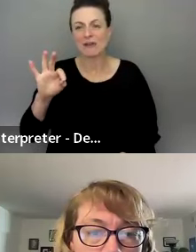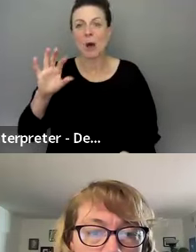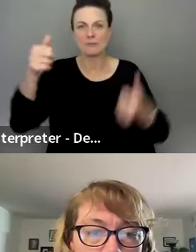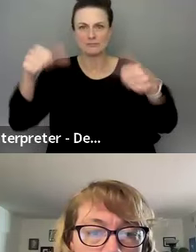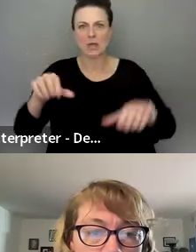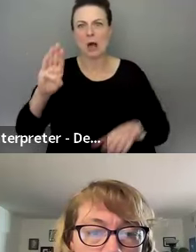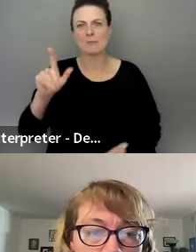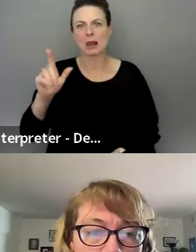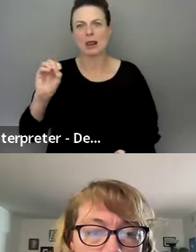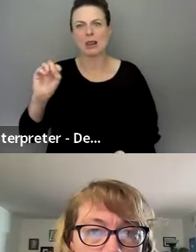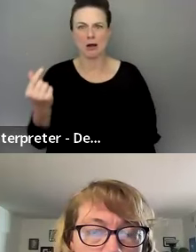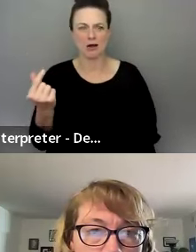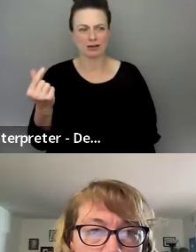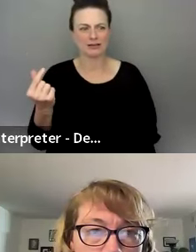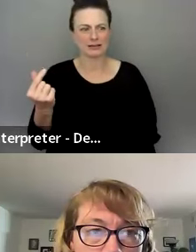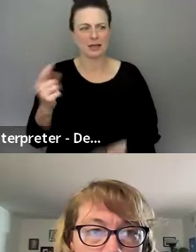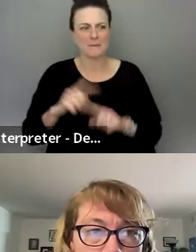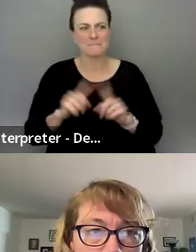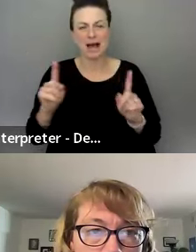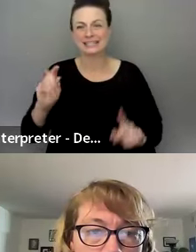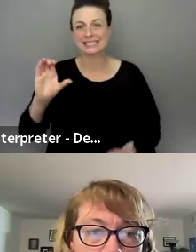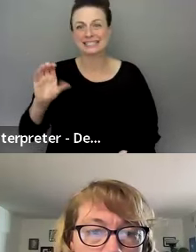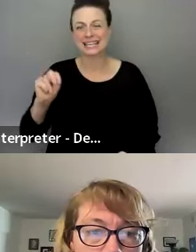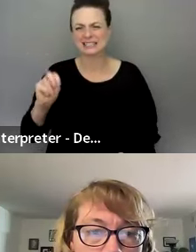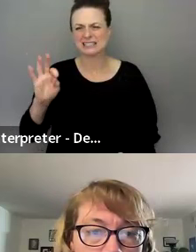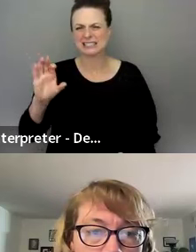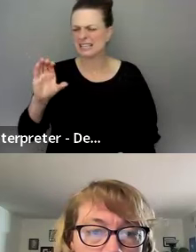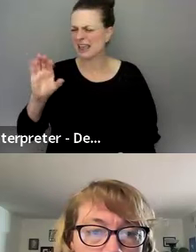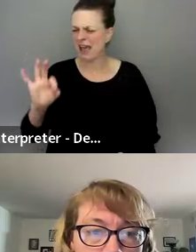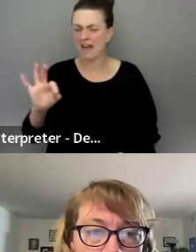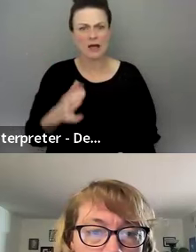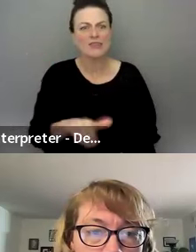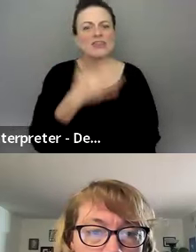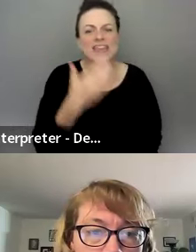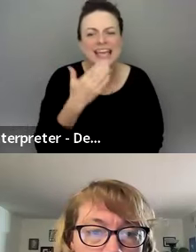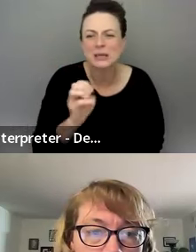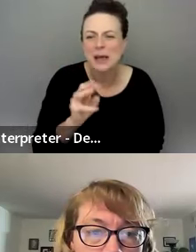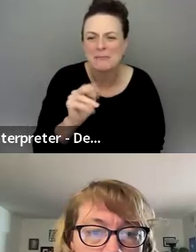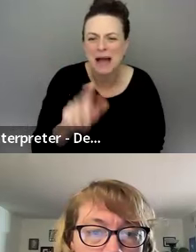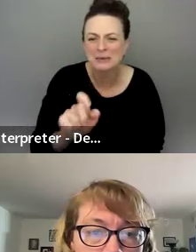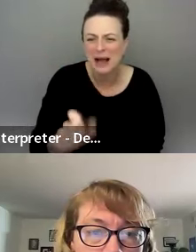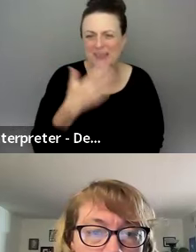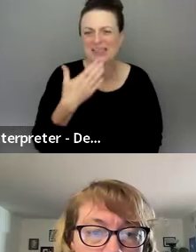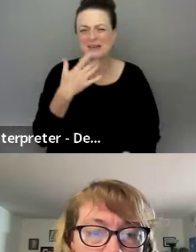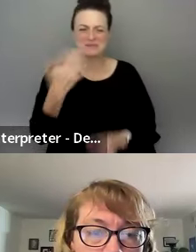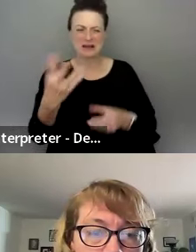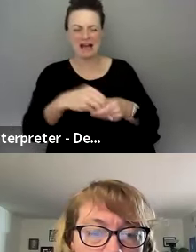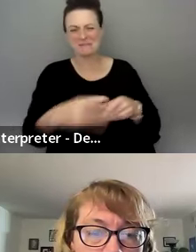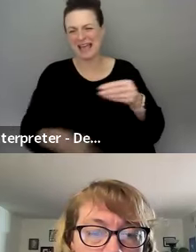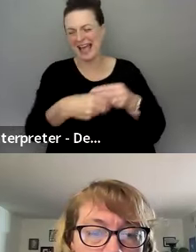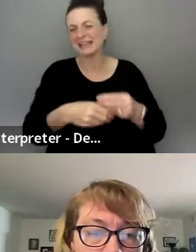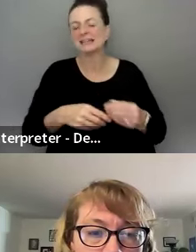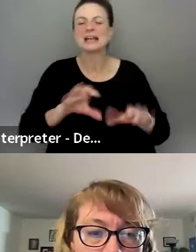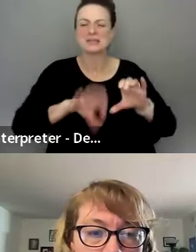But the CNCF is, uh, yes, thank you, Emmanuel. Thank you for putting in the chat. So what, uh,